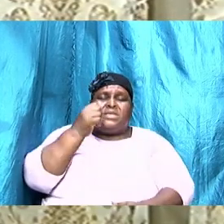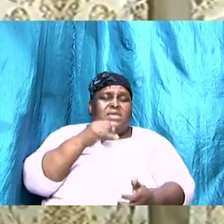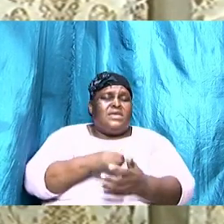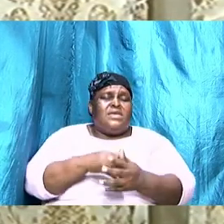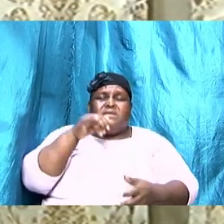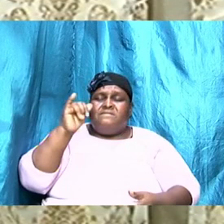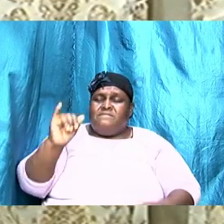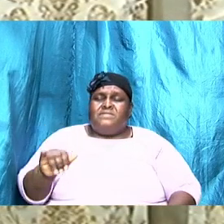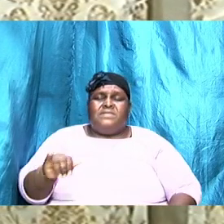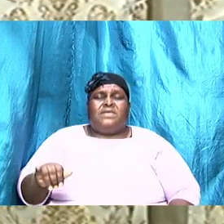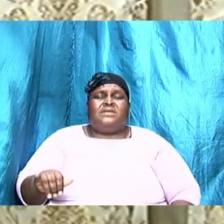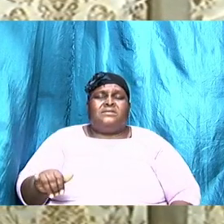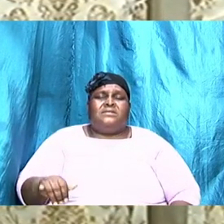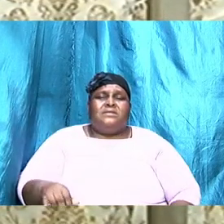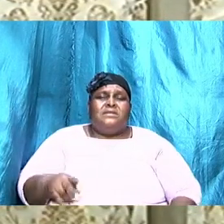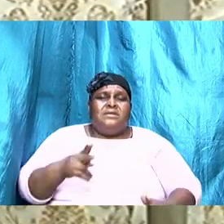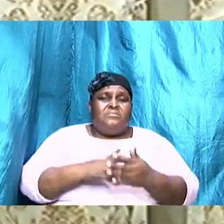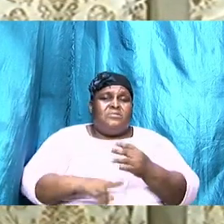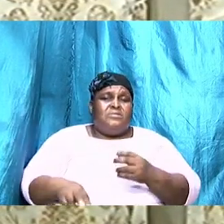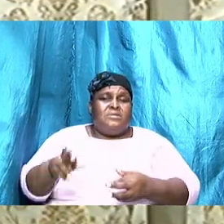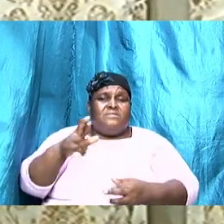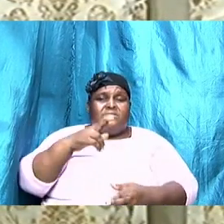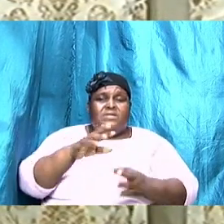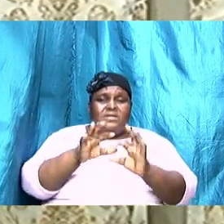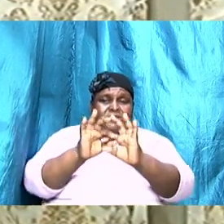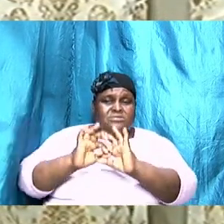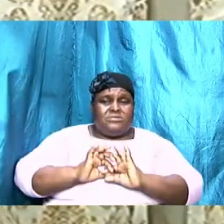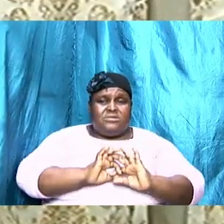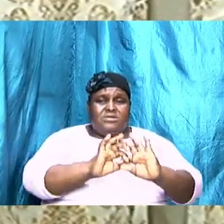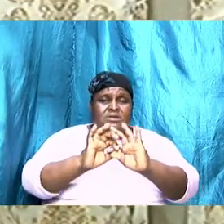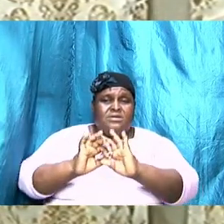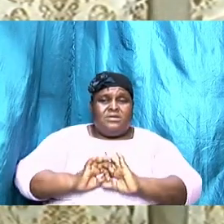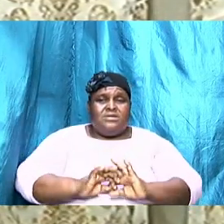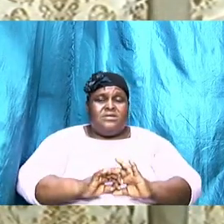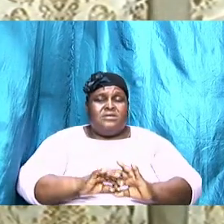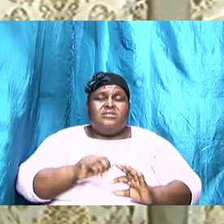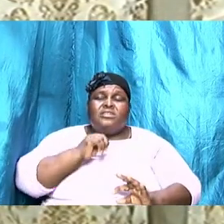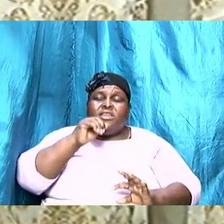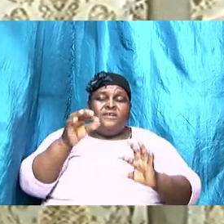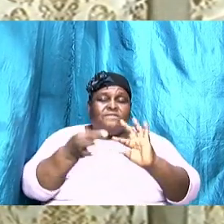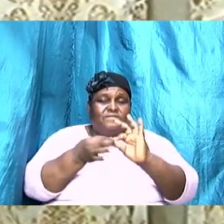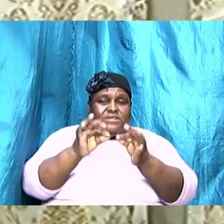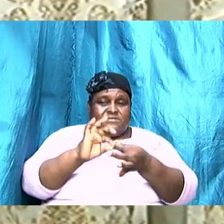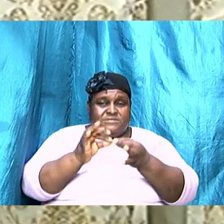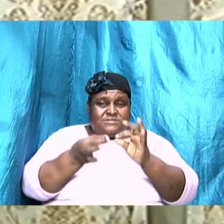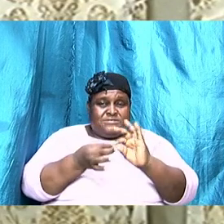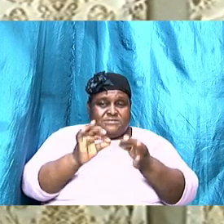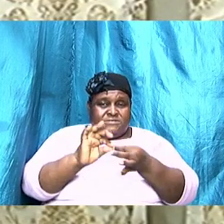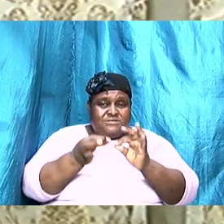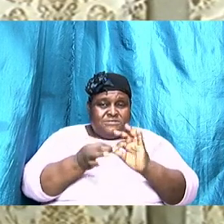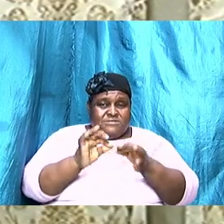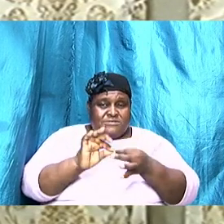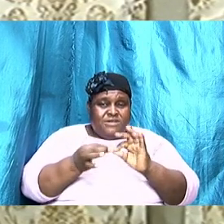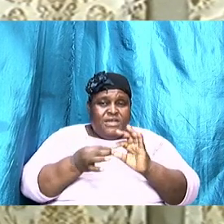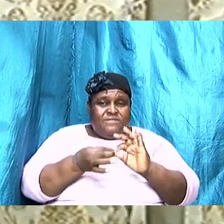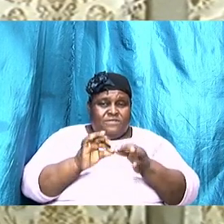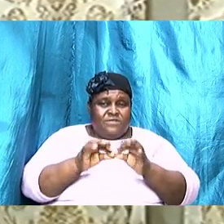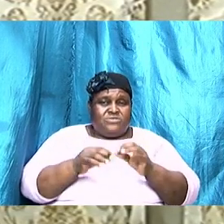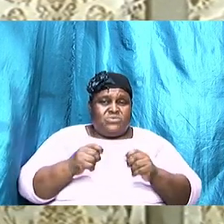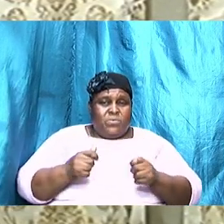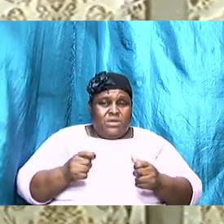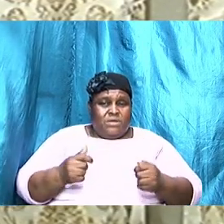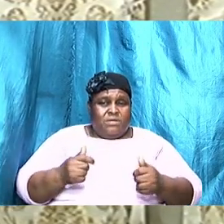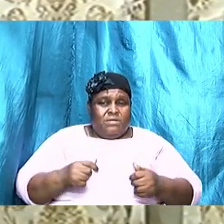aspect of your relationship is not brought together and brought together quickly and so I